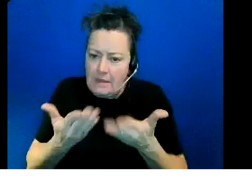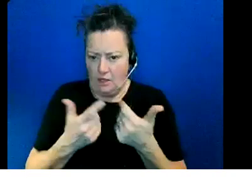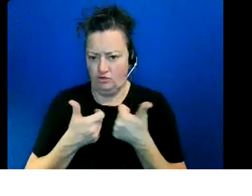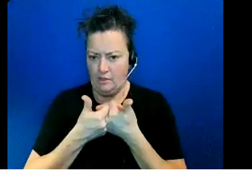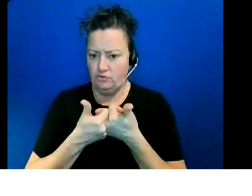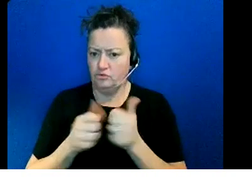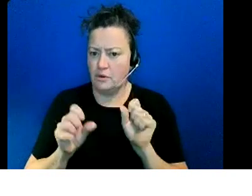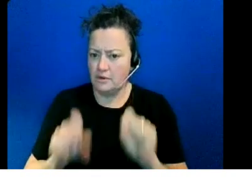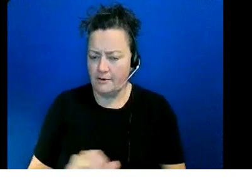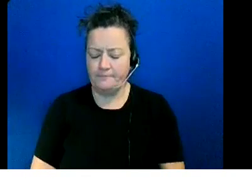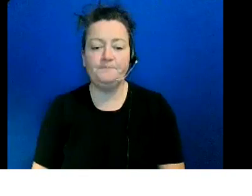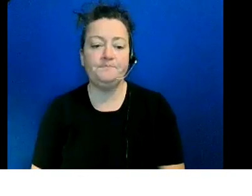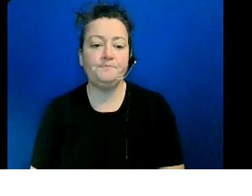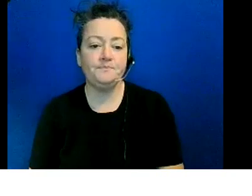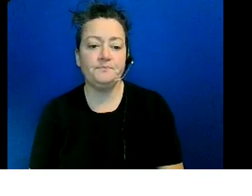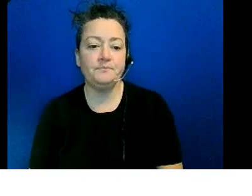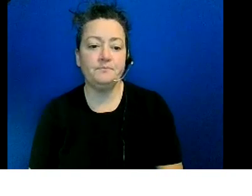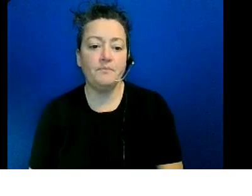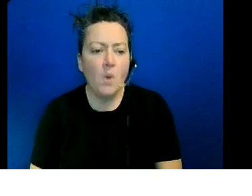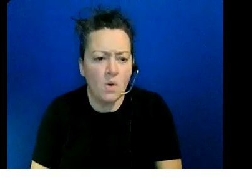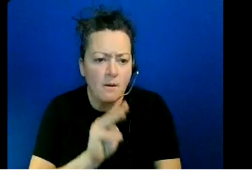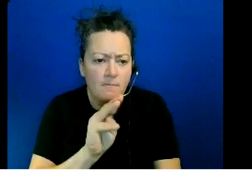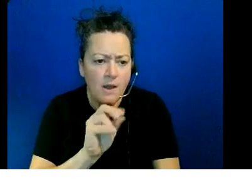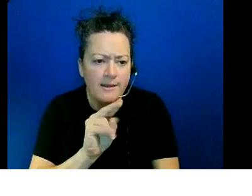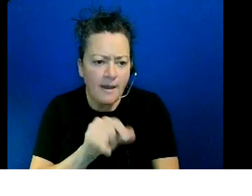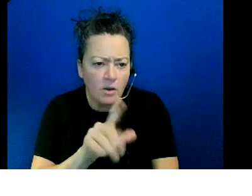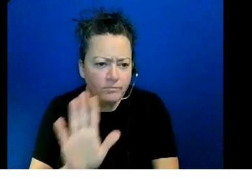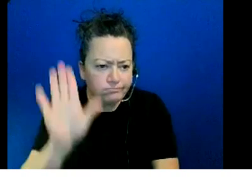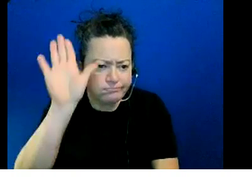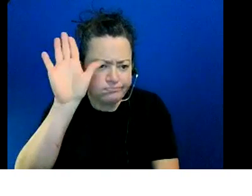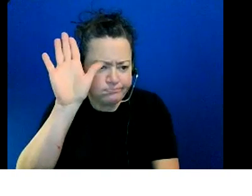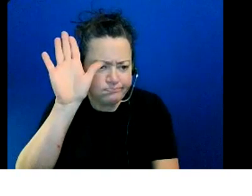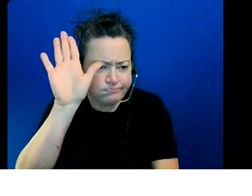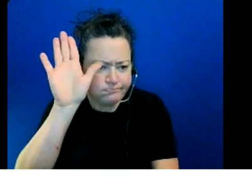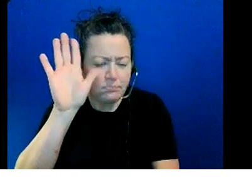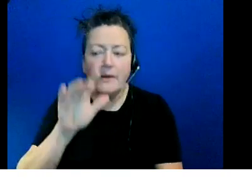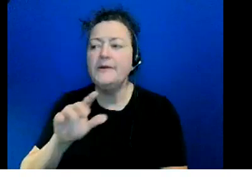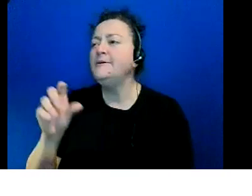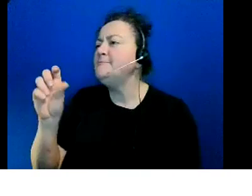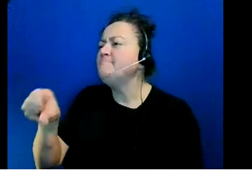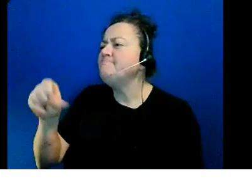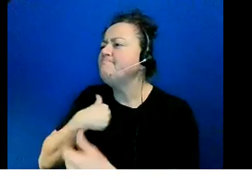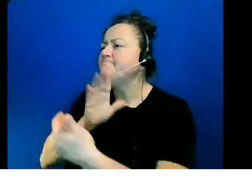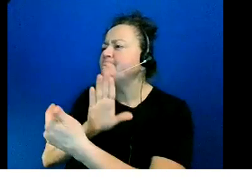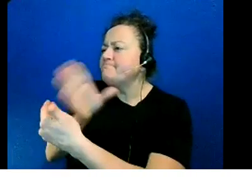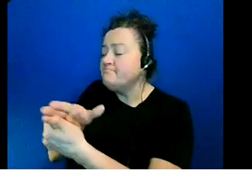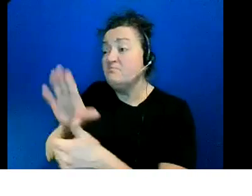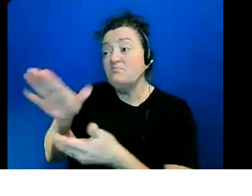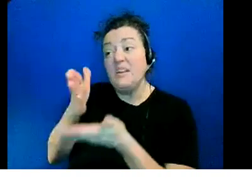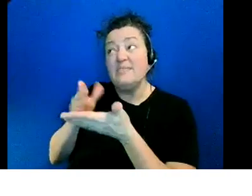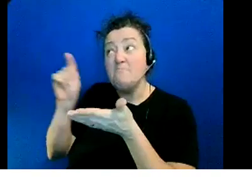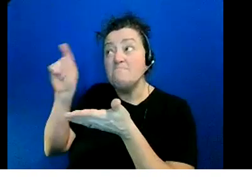i see monica raise her hand yeah i just wanted to interject that some of the countries are